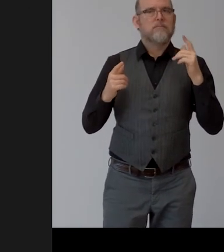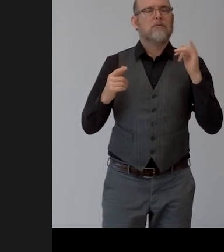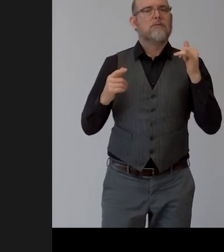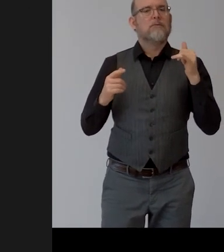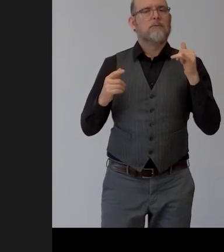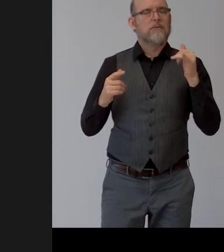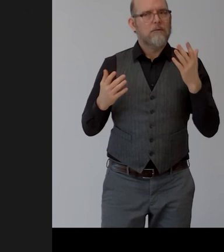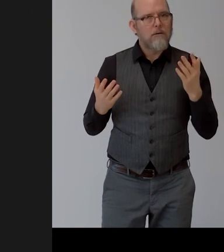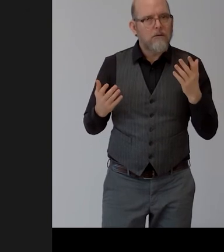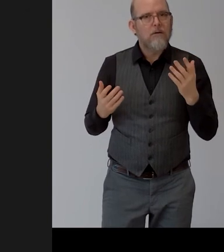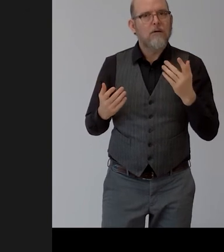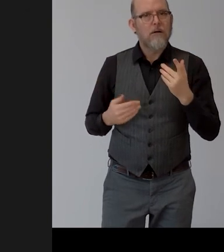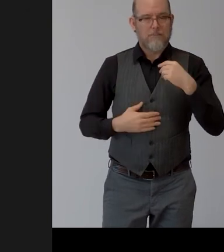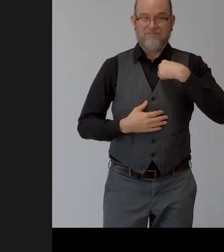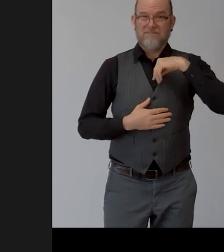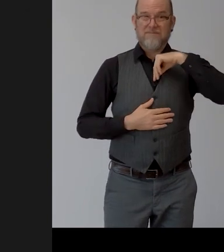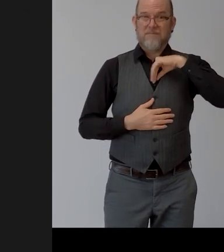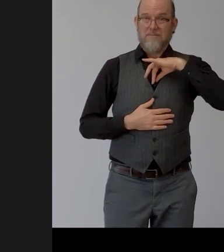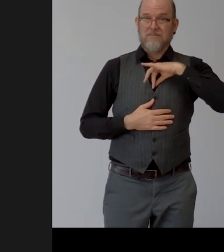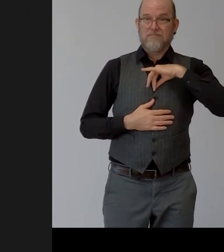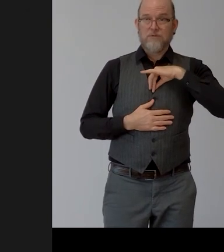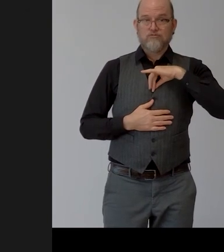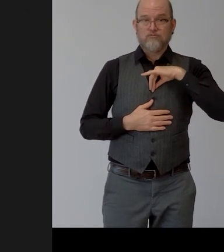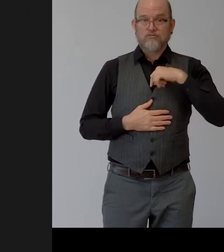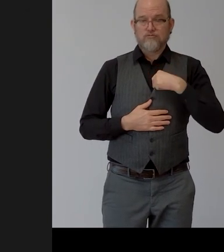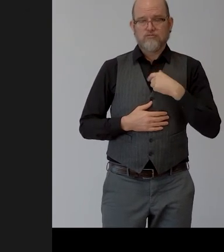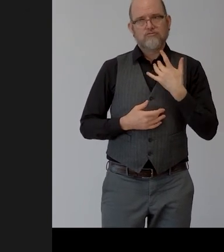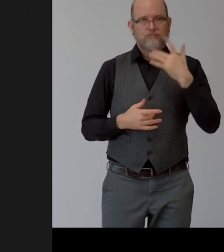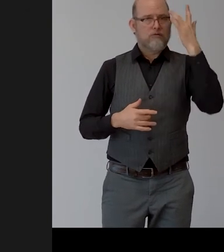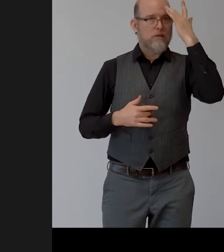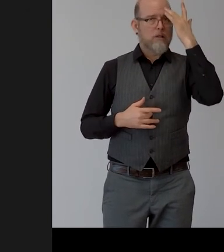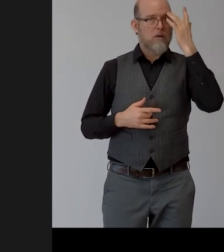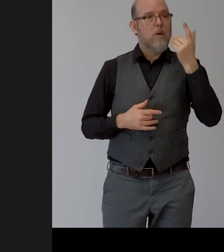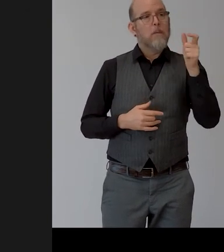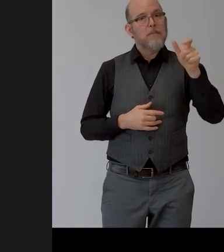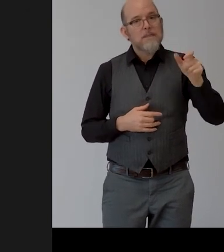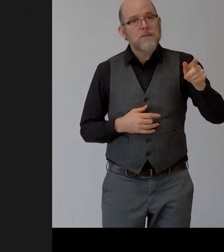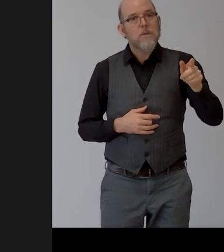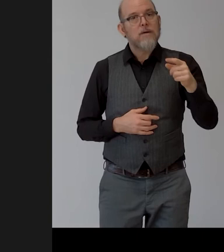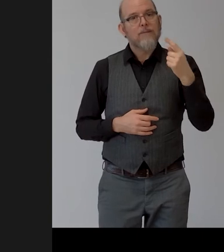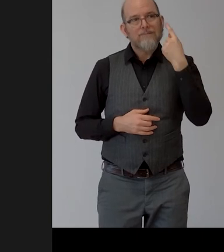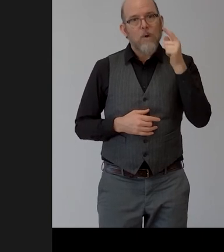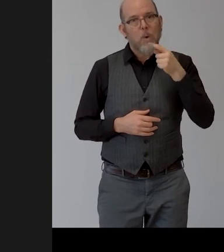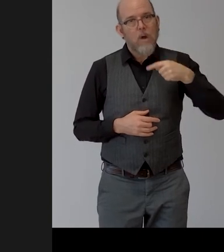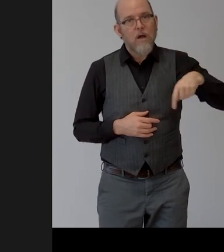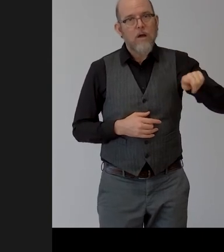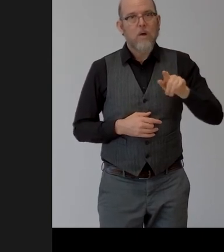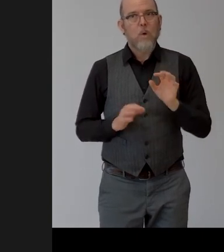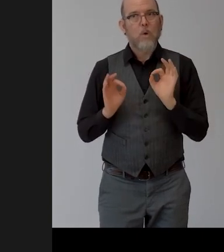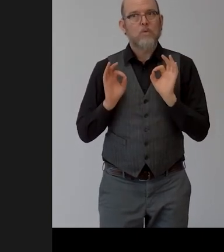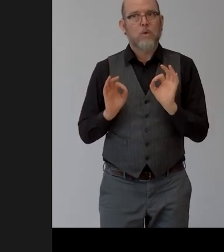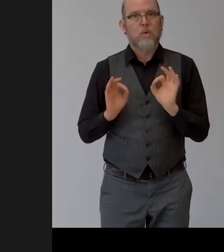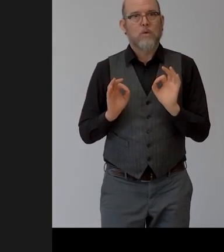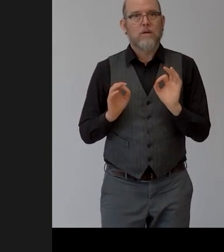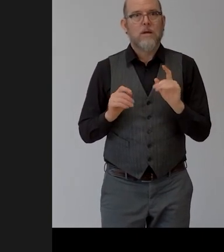um person um what it's very very good for them because they don't need to